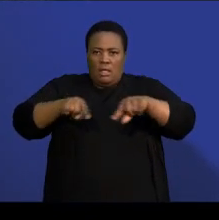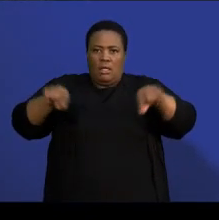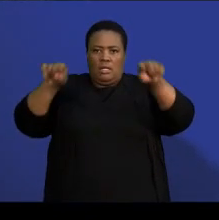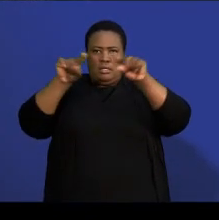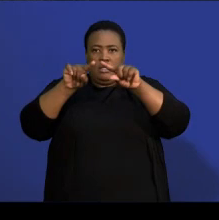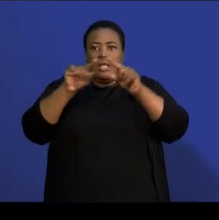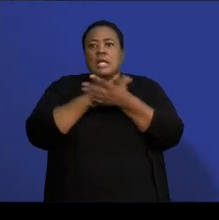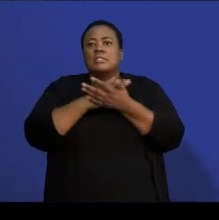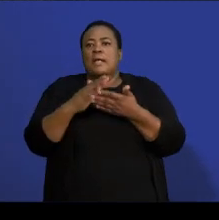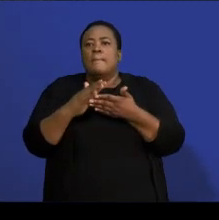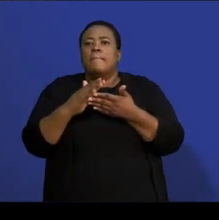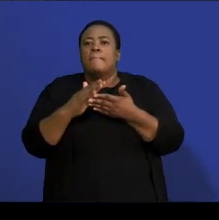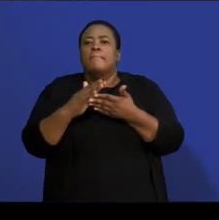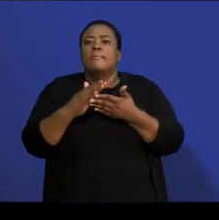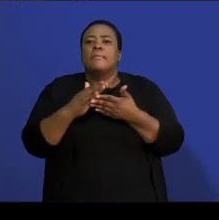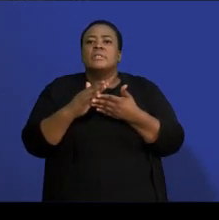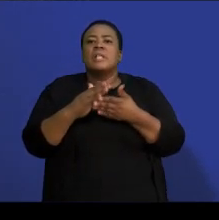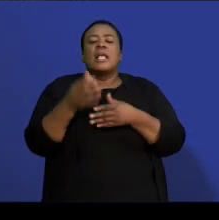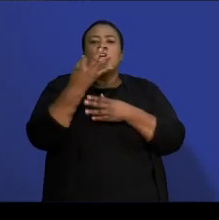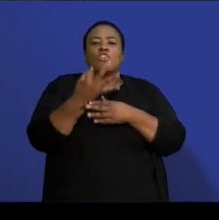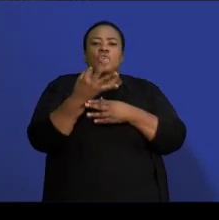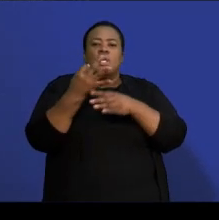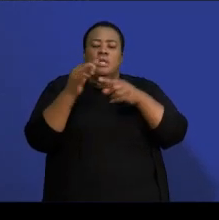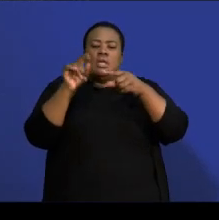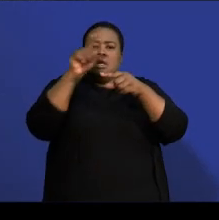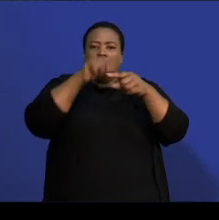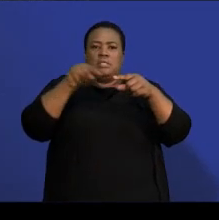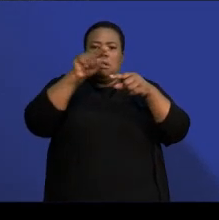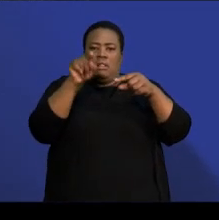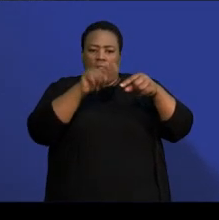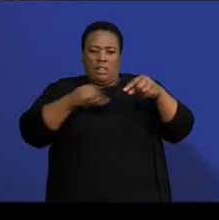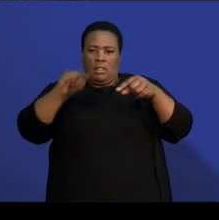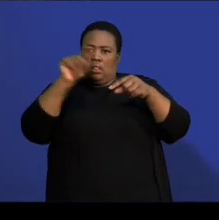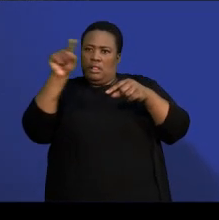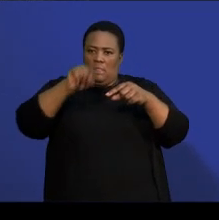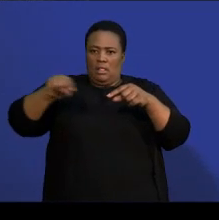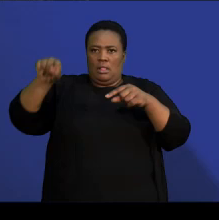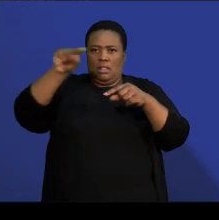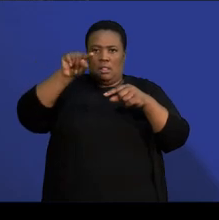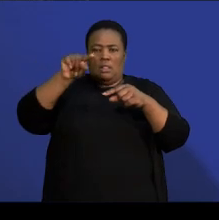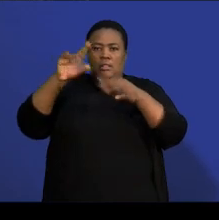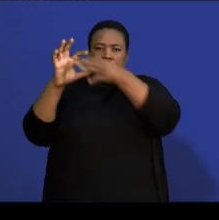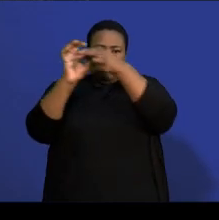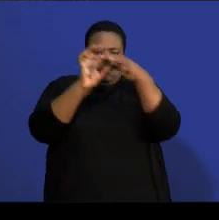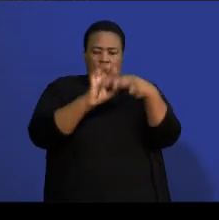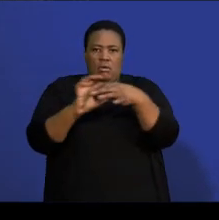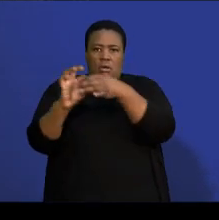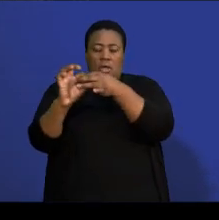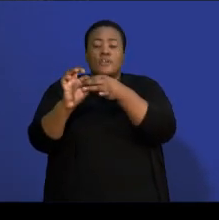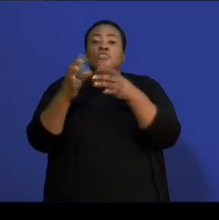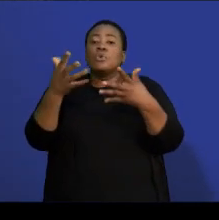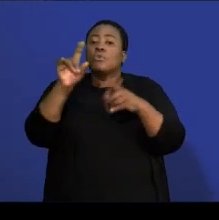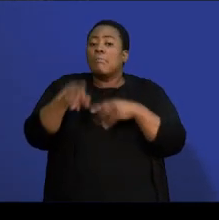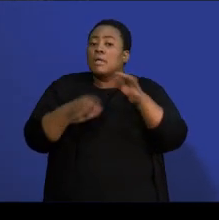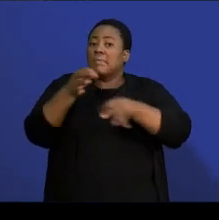it's just three circles that are intersecting each other. So you need to be talking about what is it that we are doing